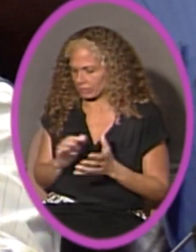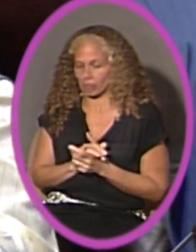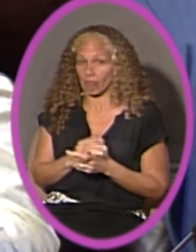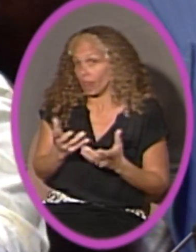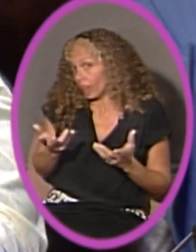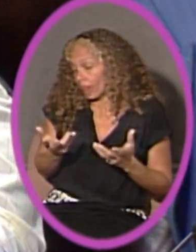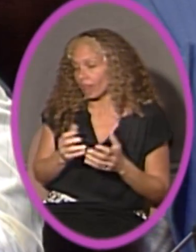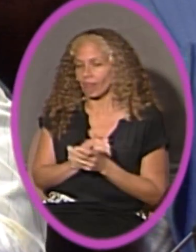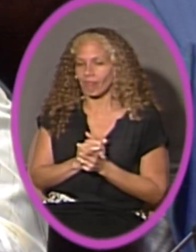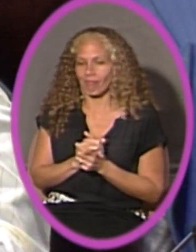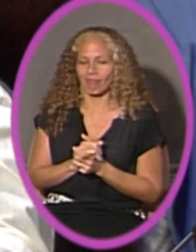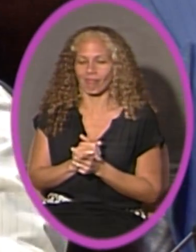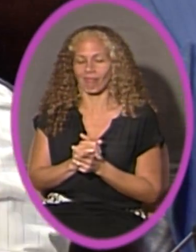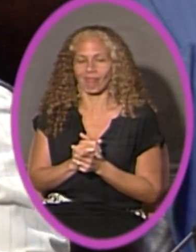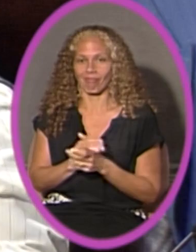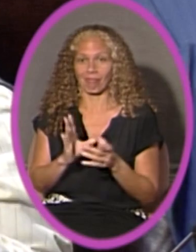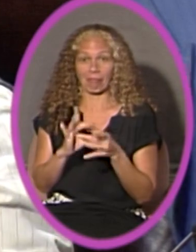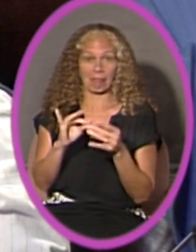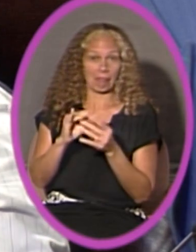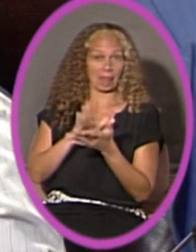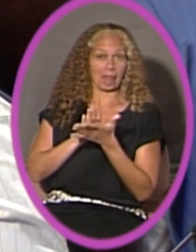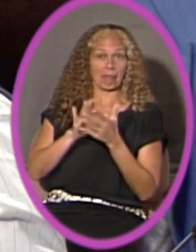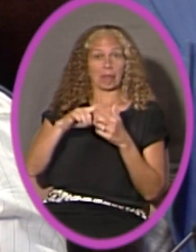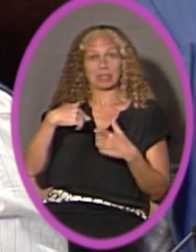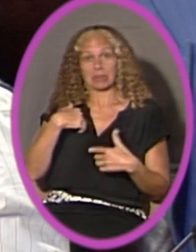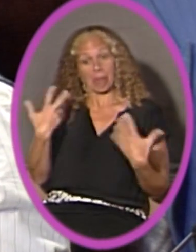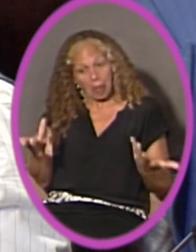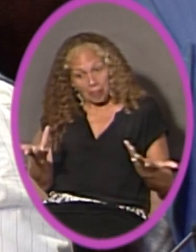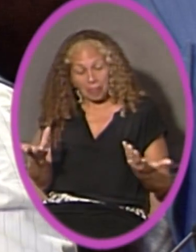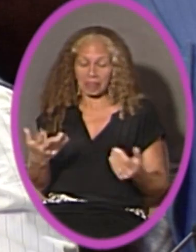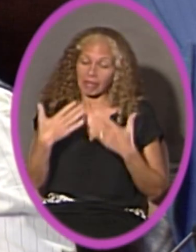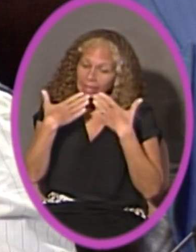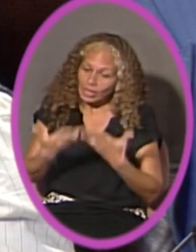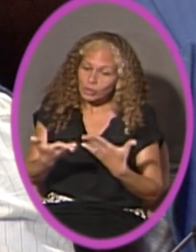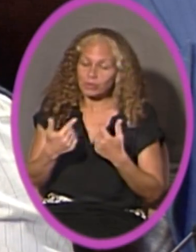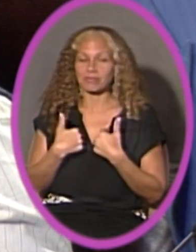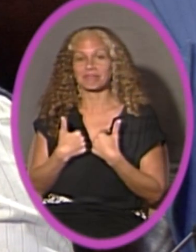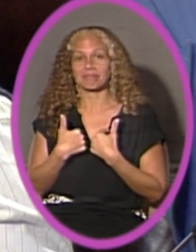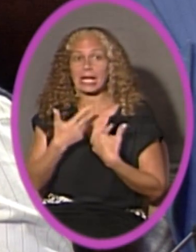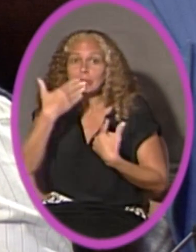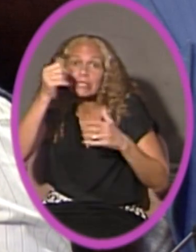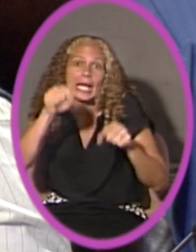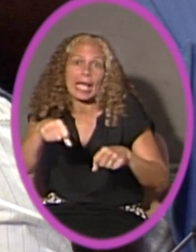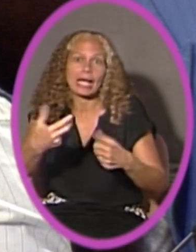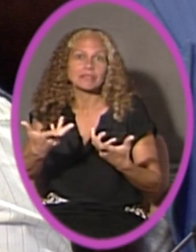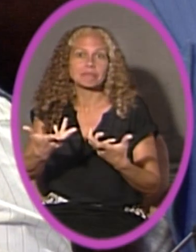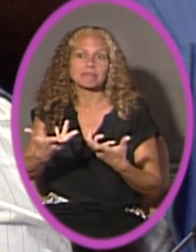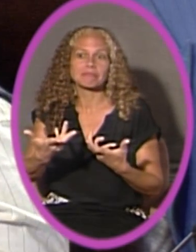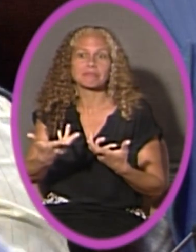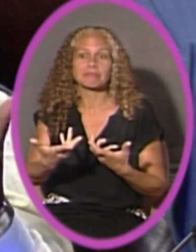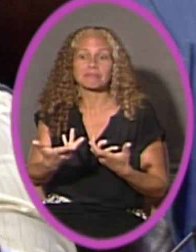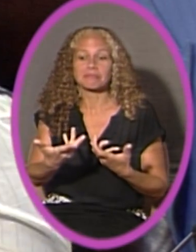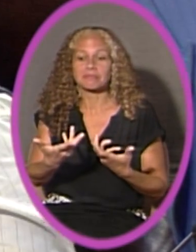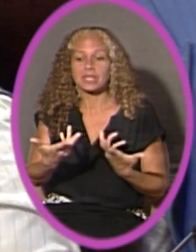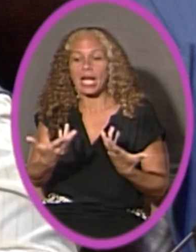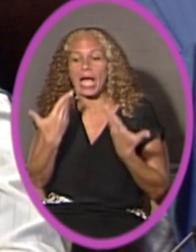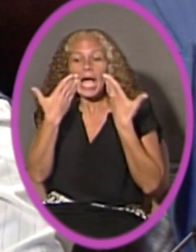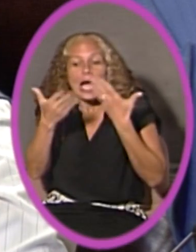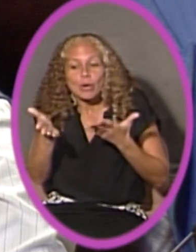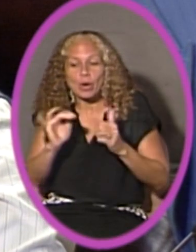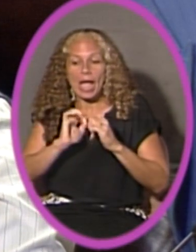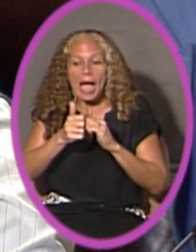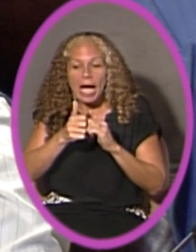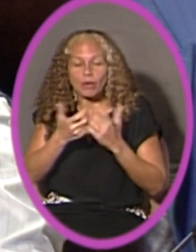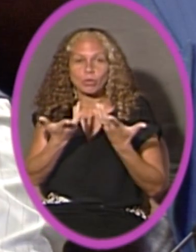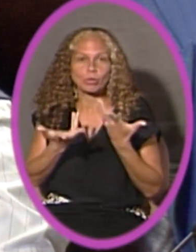So, you know, I want to say thank you as best I can, and I don't know how we're